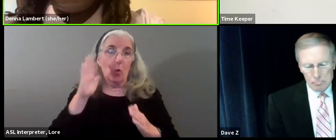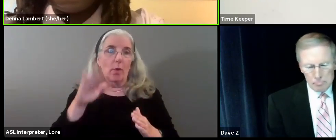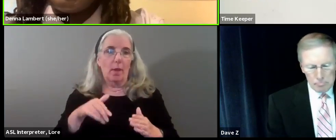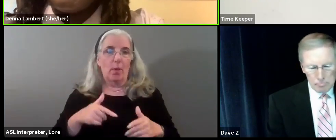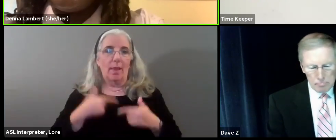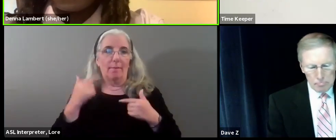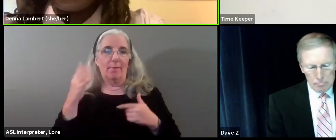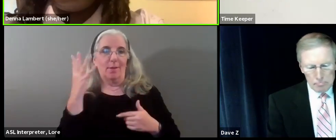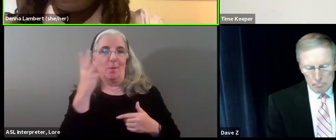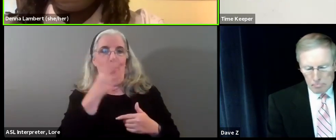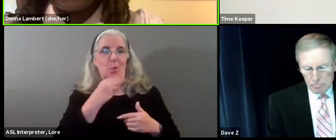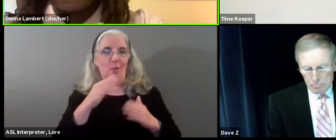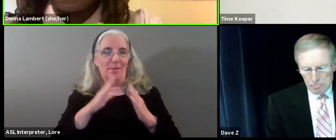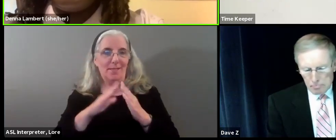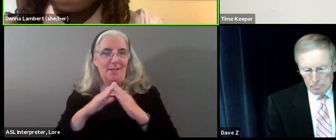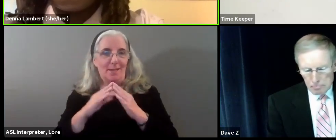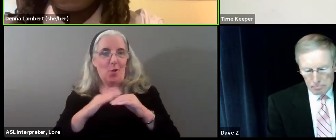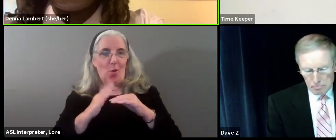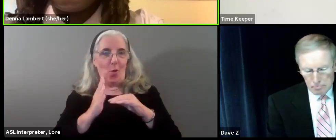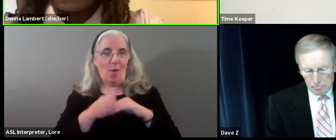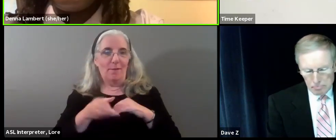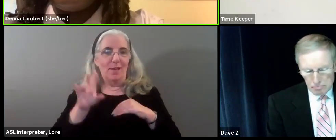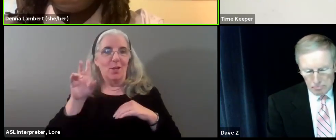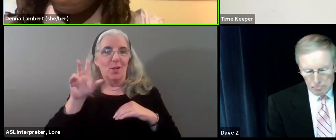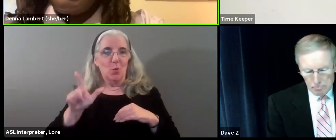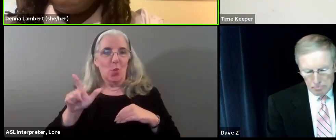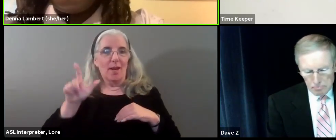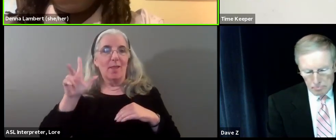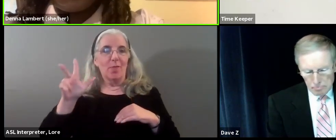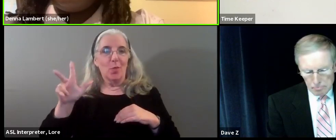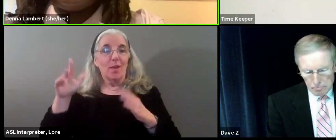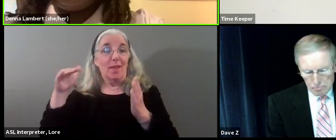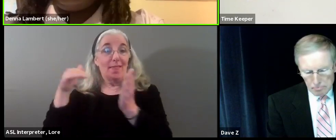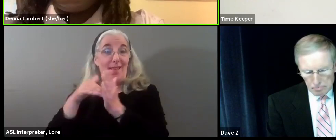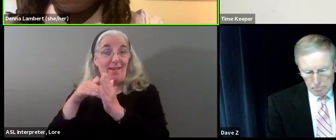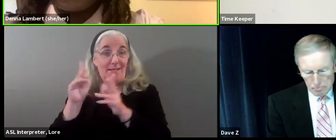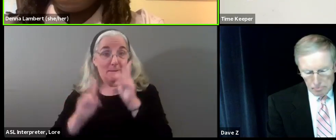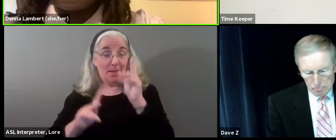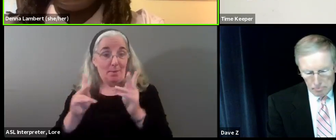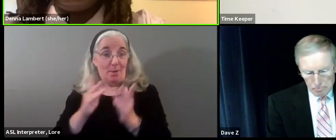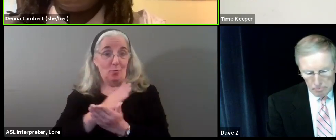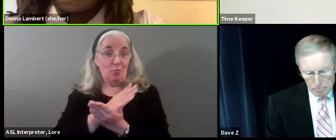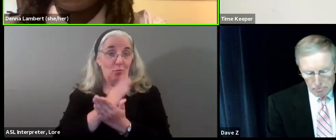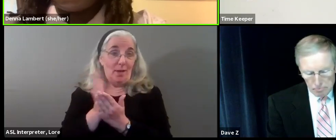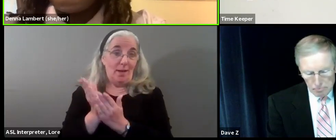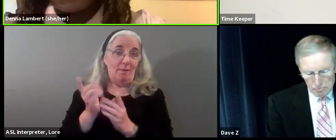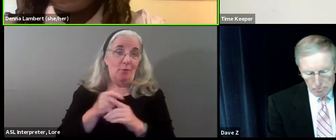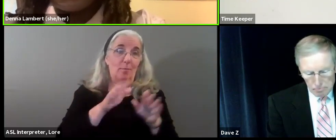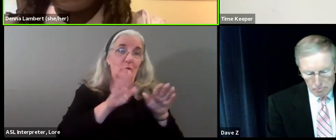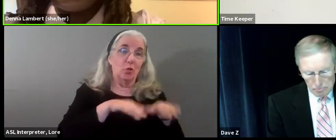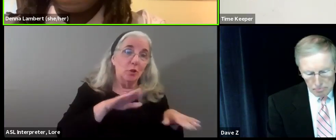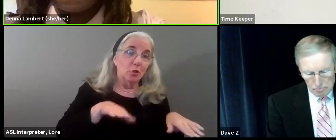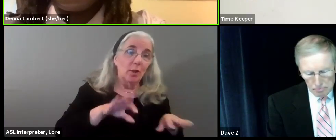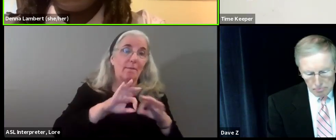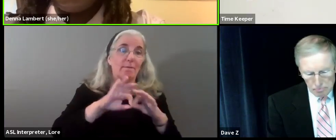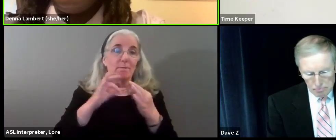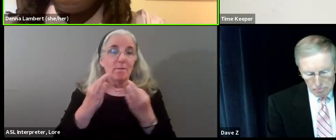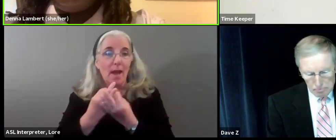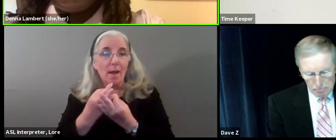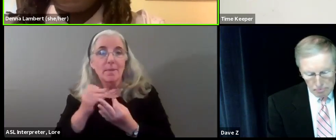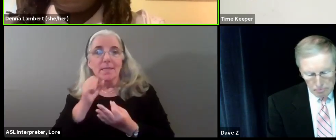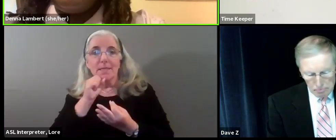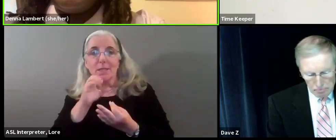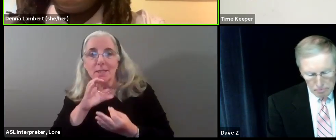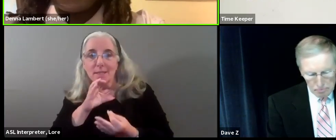a beautiful city of more than 23,000 people, ranging from children to families to seniors